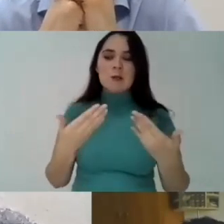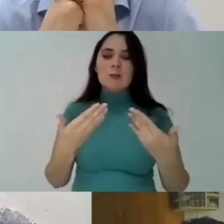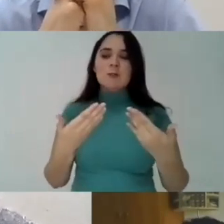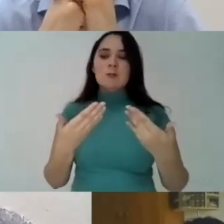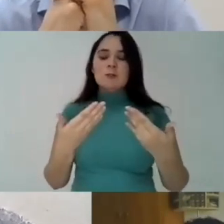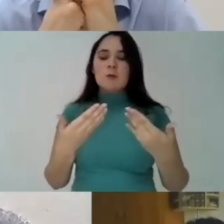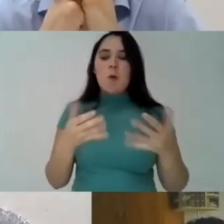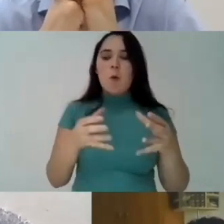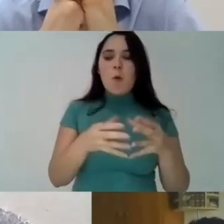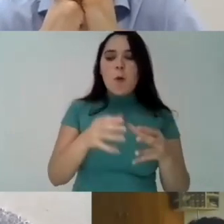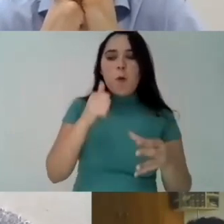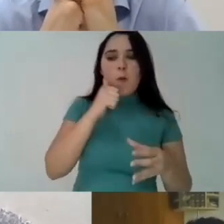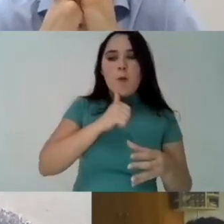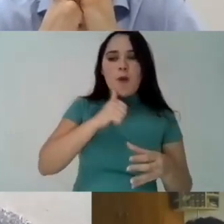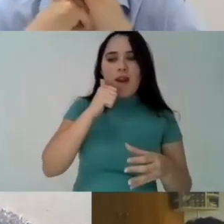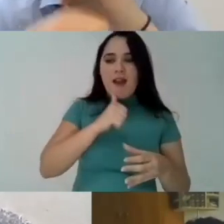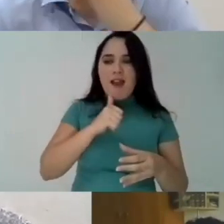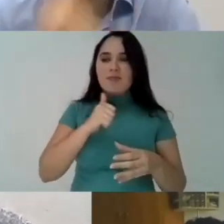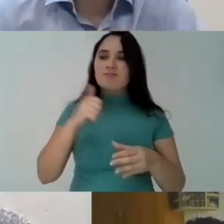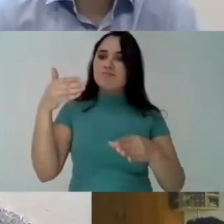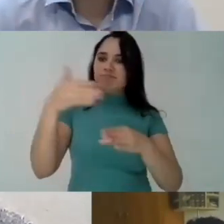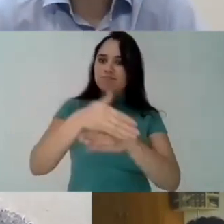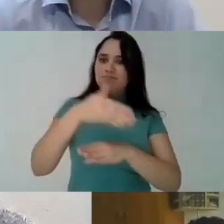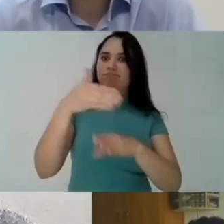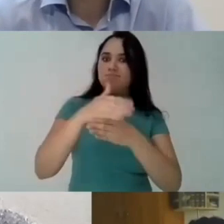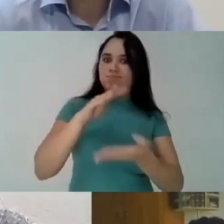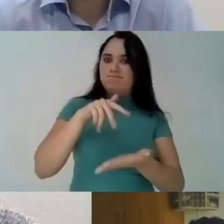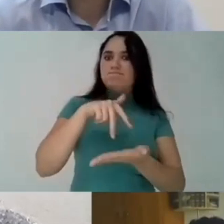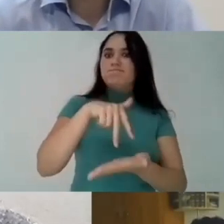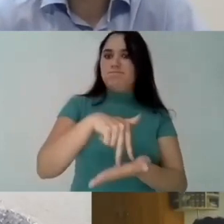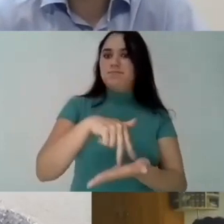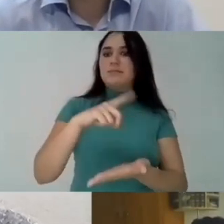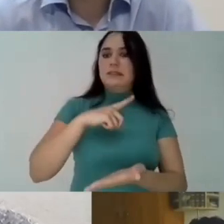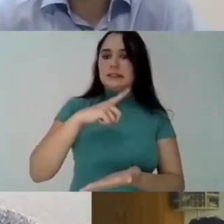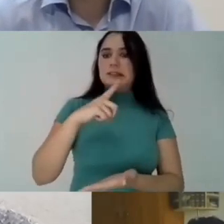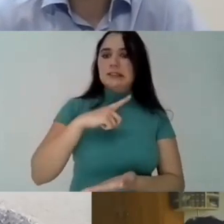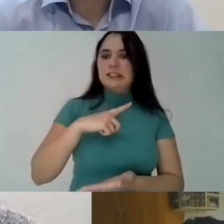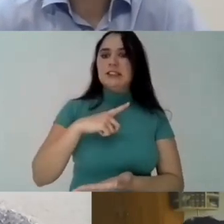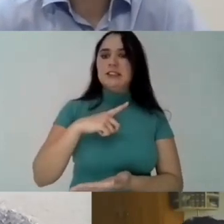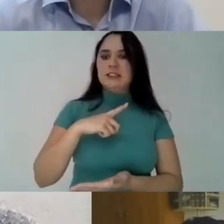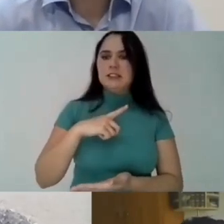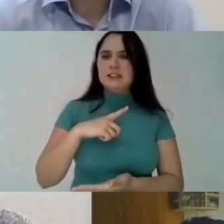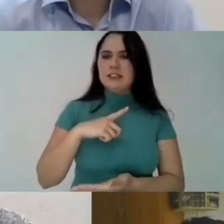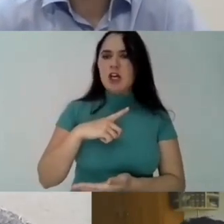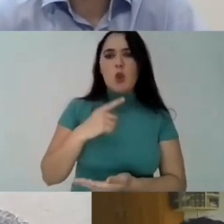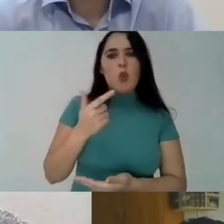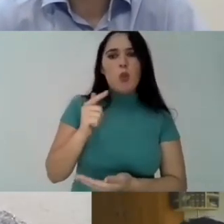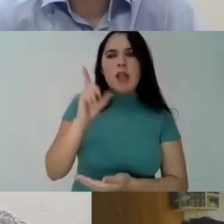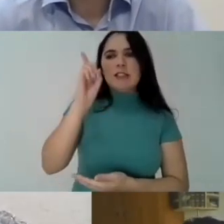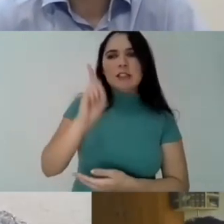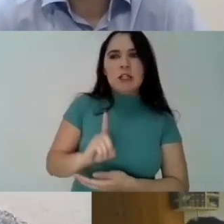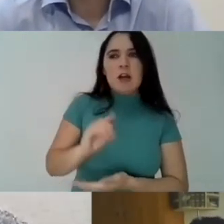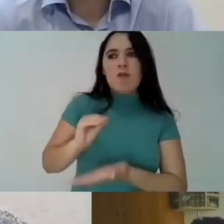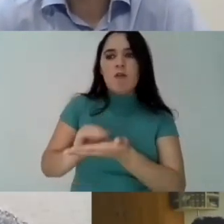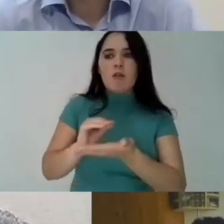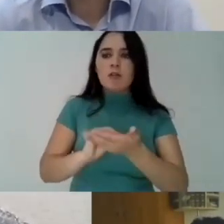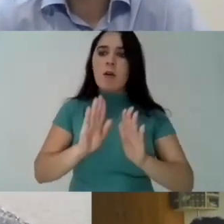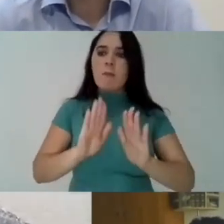in these movements and i'm talking about a woman not gender this wasn't very clear